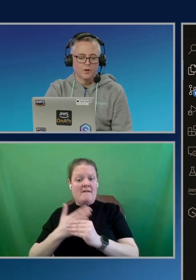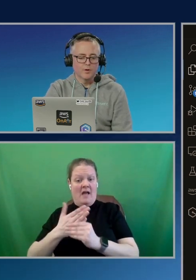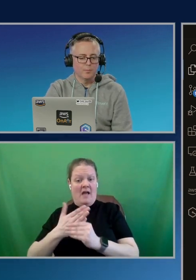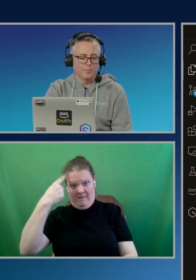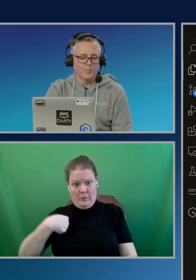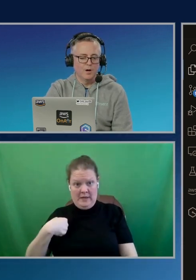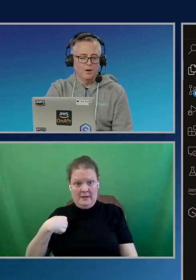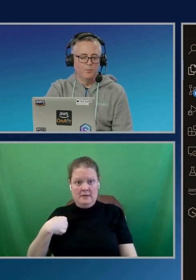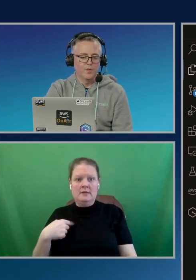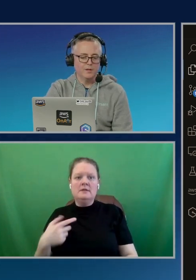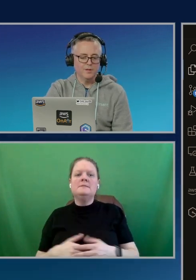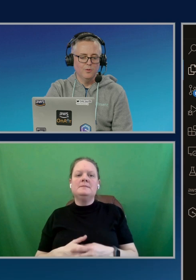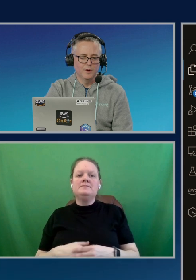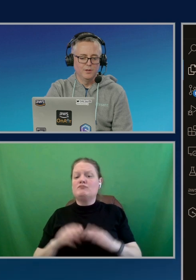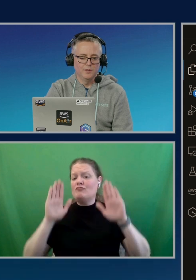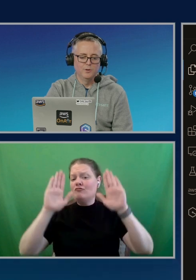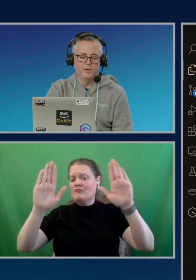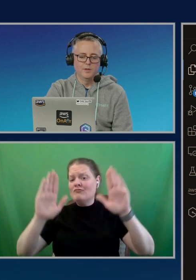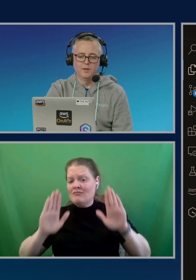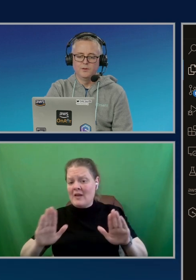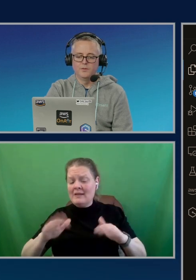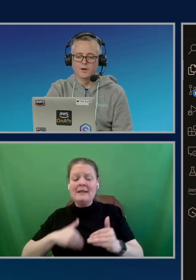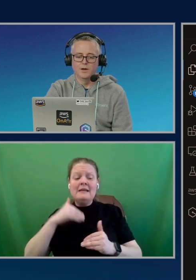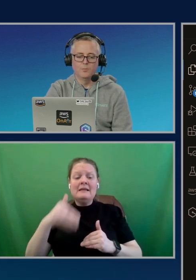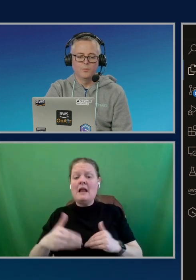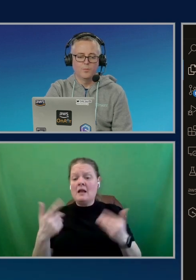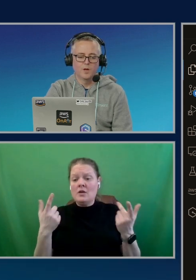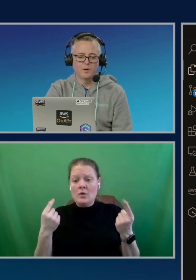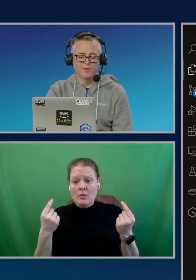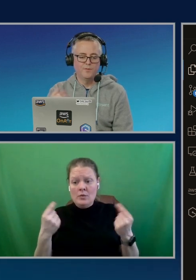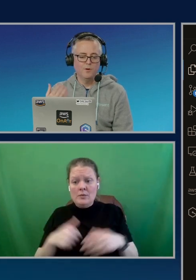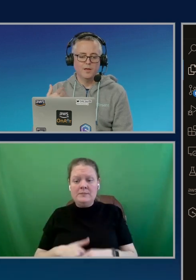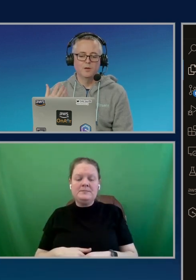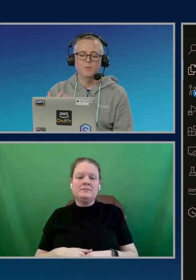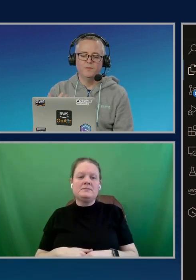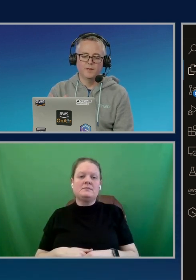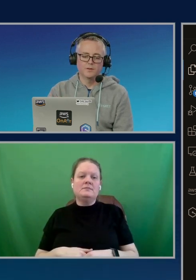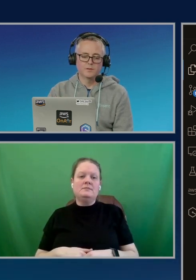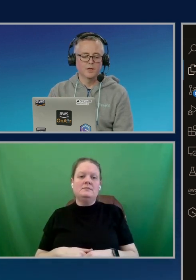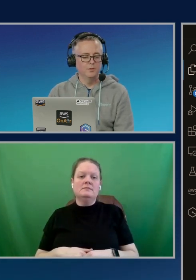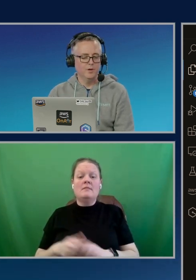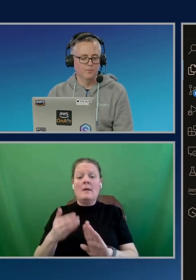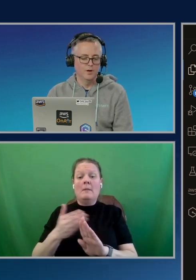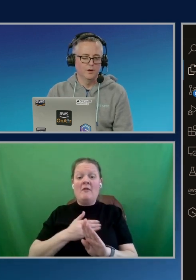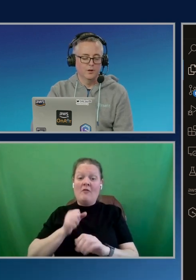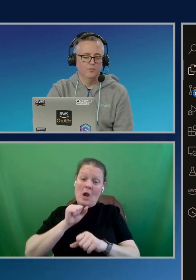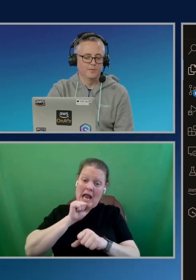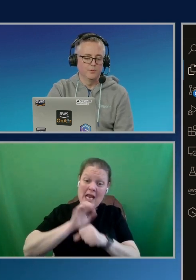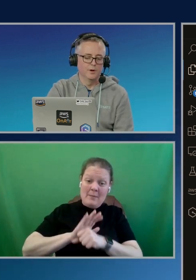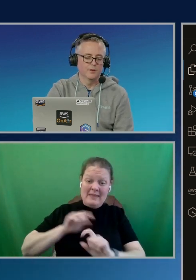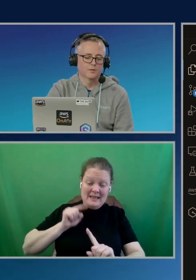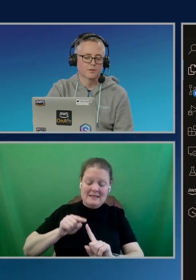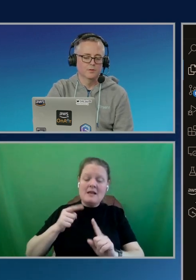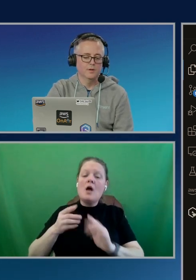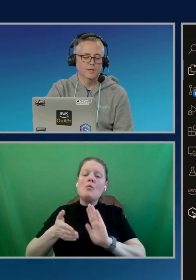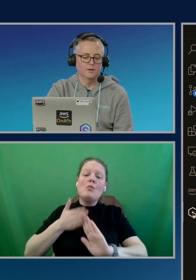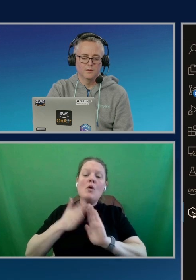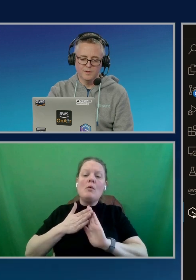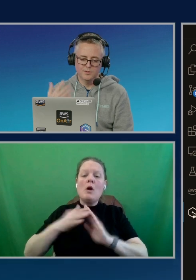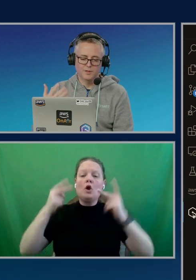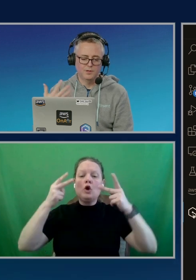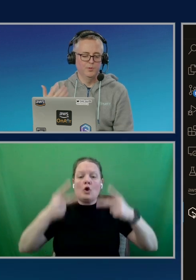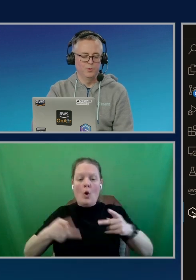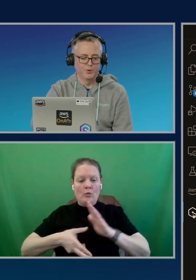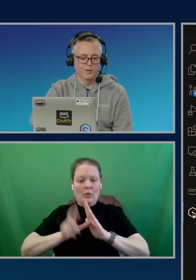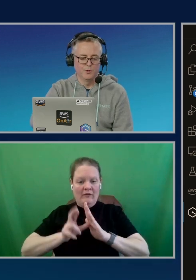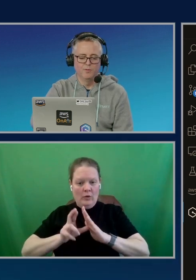So great. The next thing I want to do is before I commit this, I do want to run a code review on it. Right. And